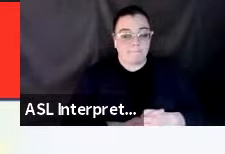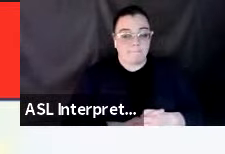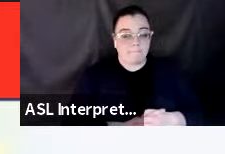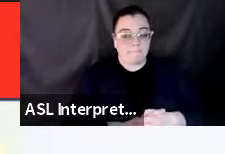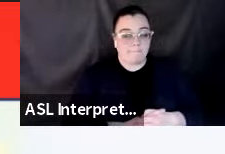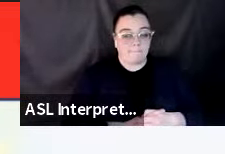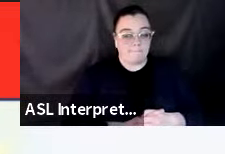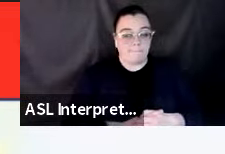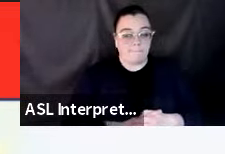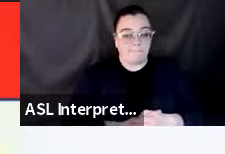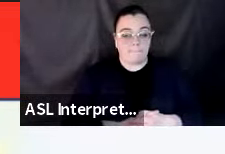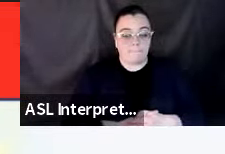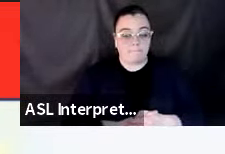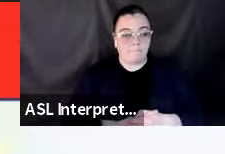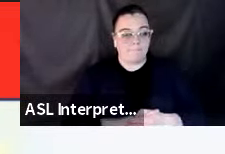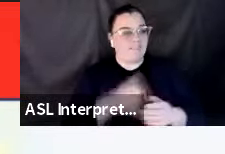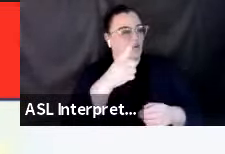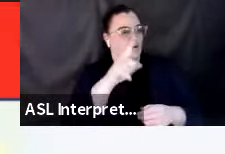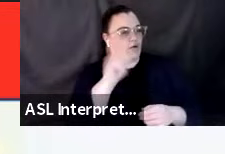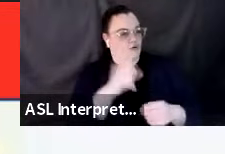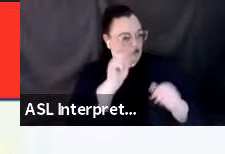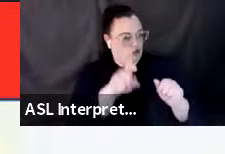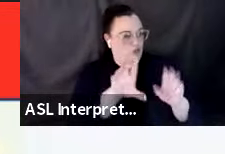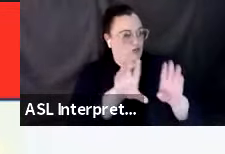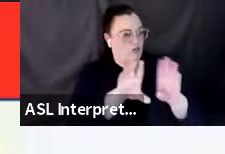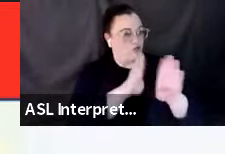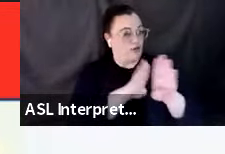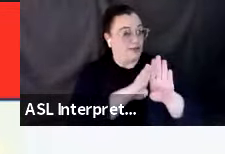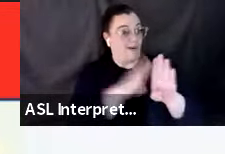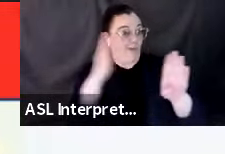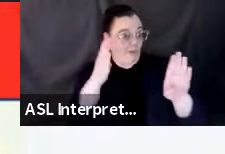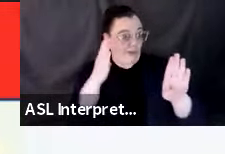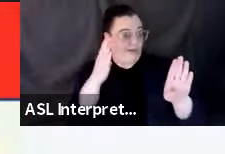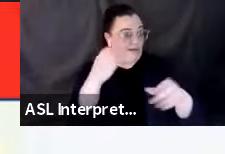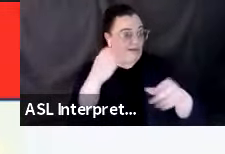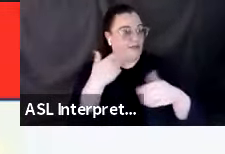Should we leave doors open to prevent them getting stuck during an earthquake?